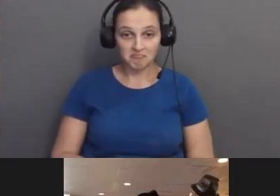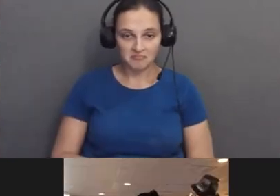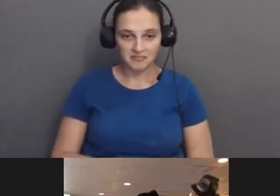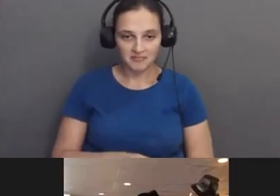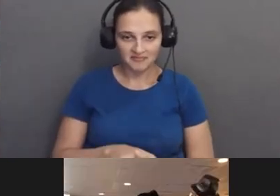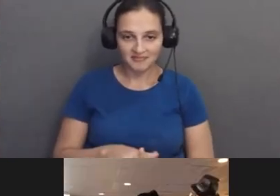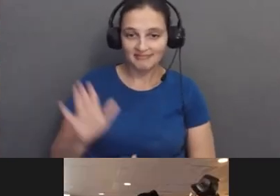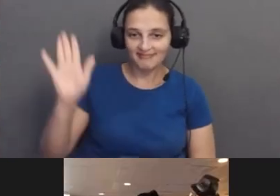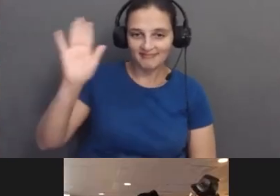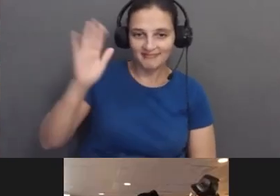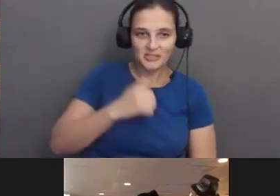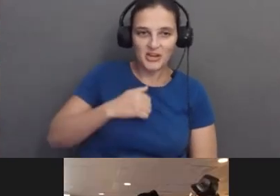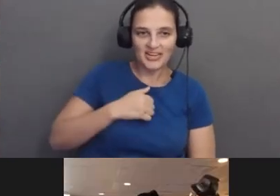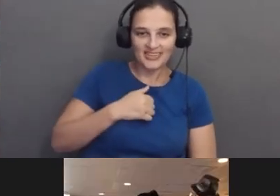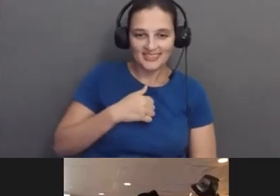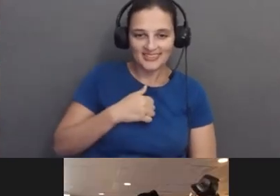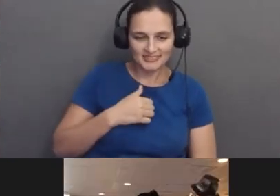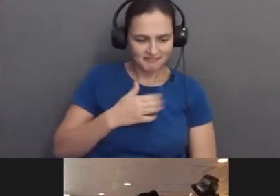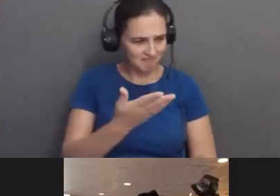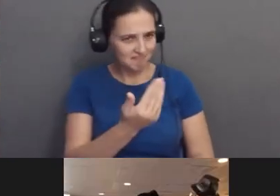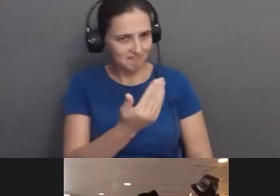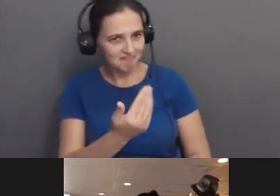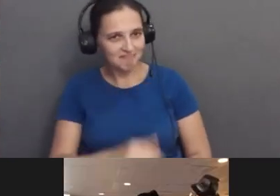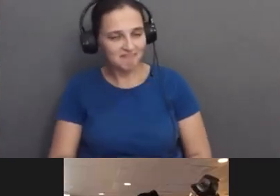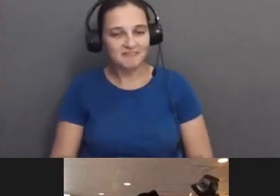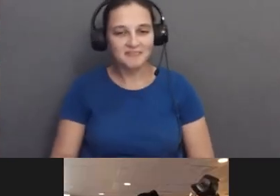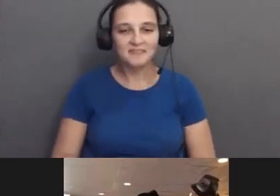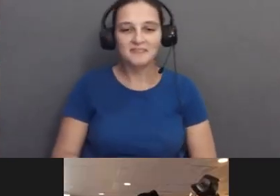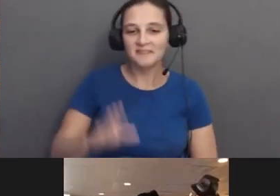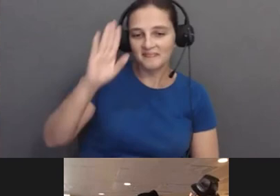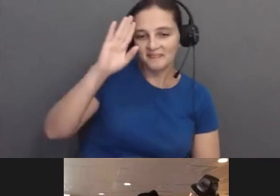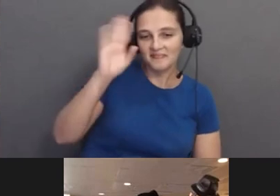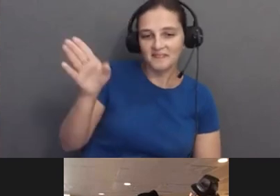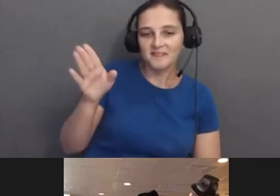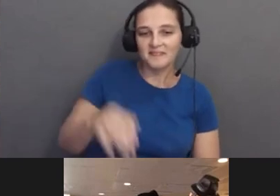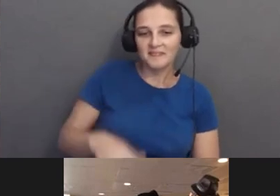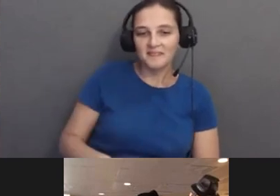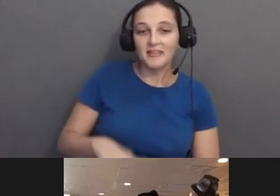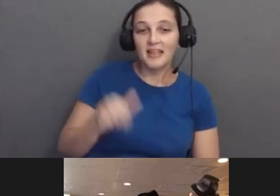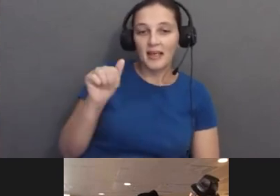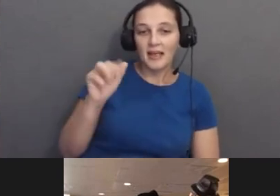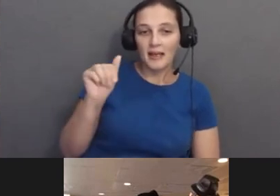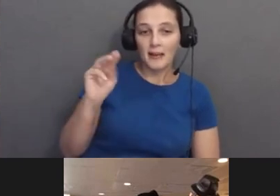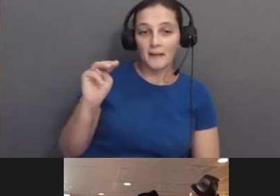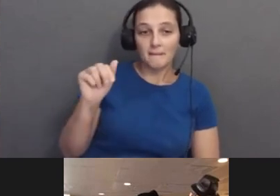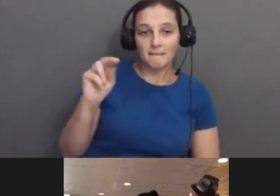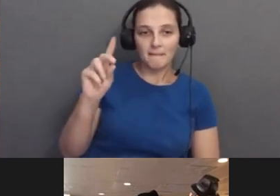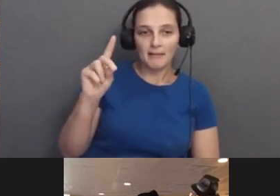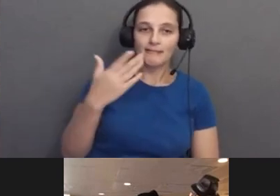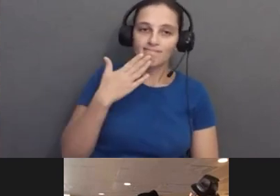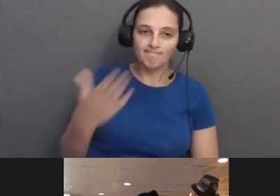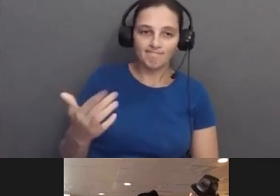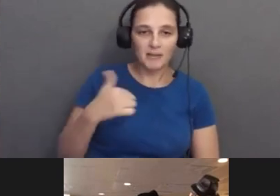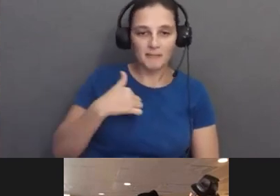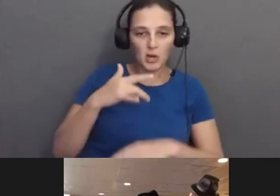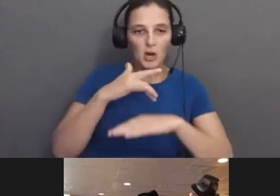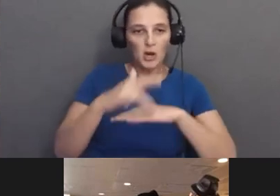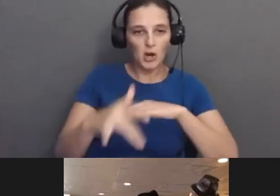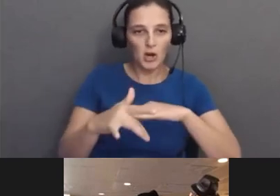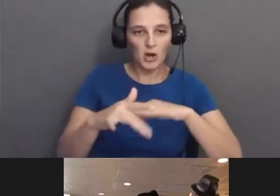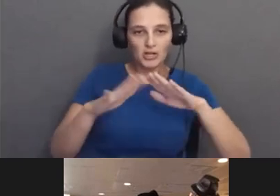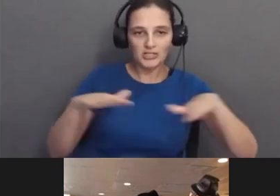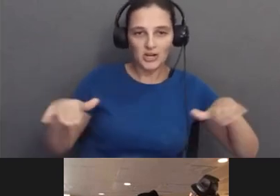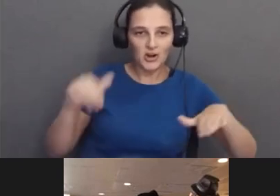Sorry. Yeah, please. Go ahead. So, Amanda, first of all, thank you. I am an early childhood audiologist